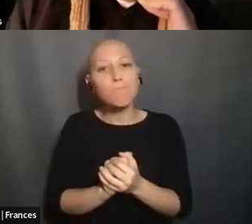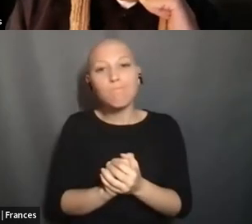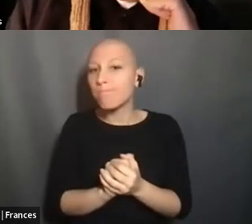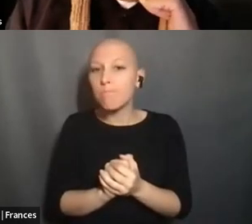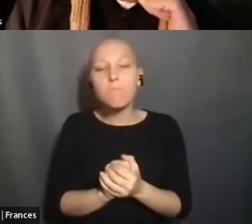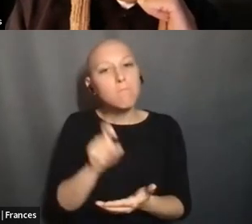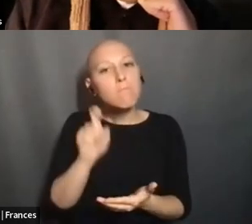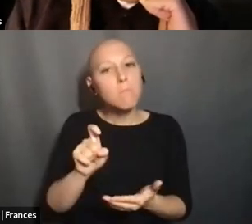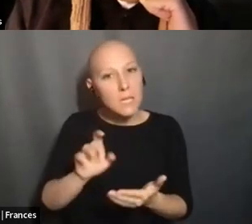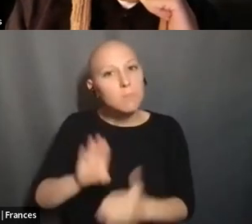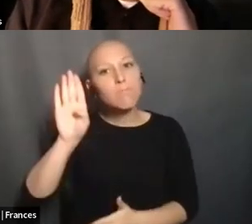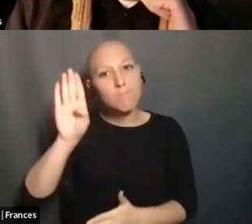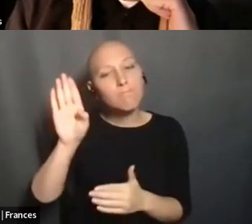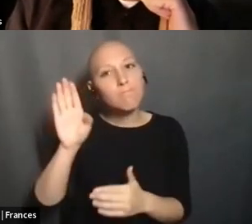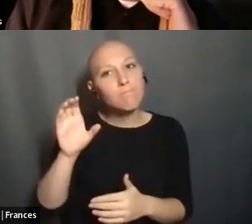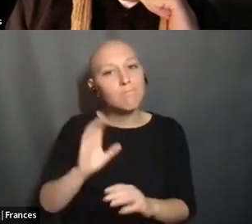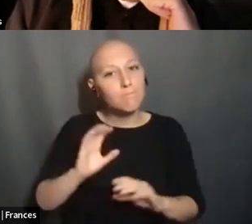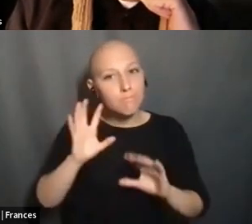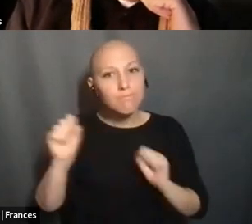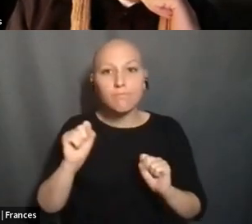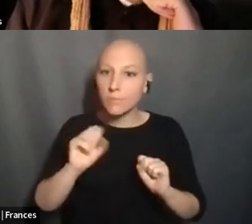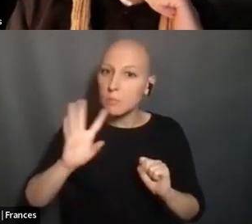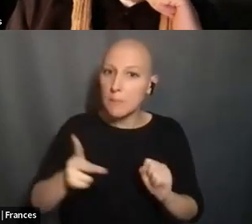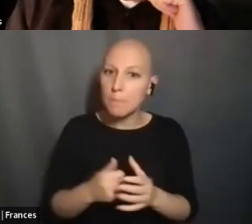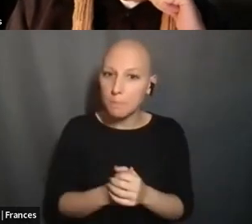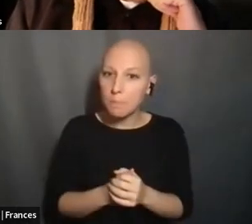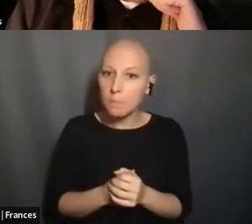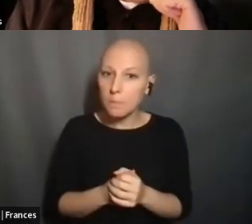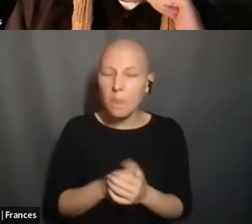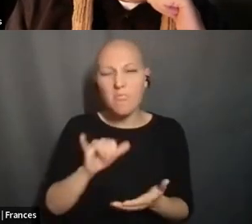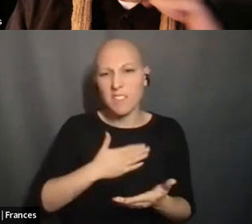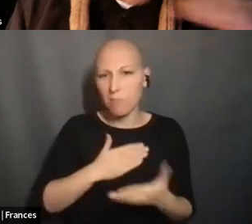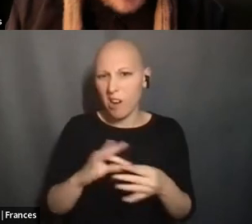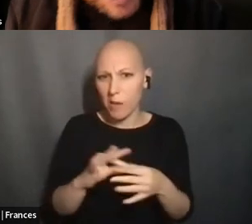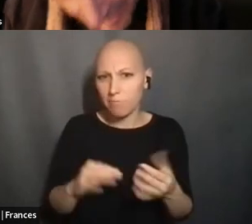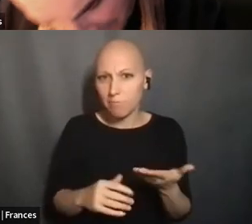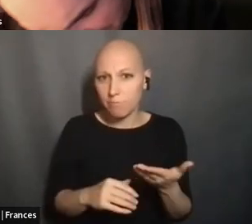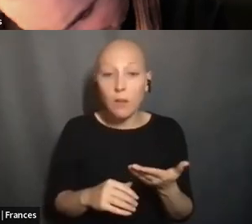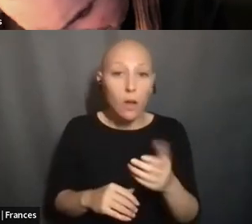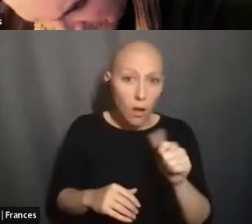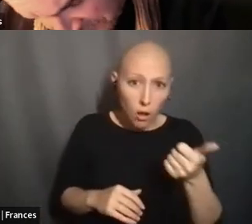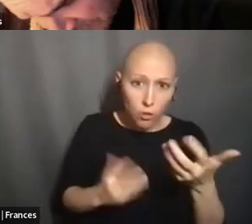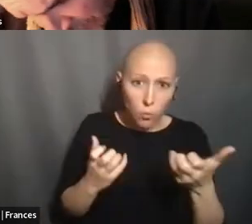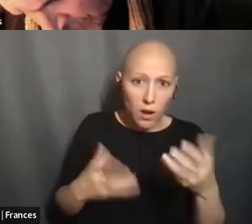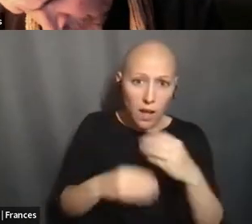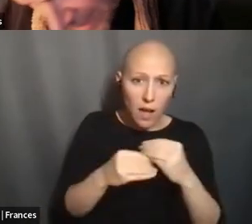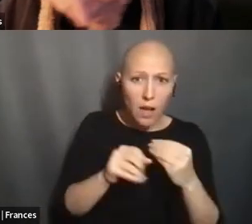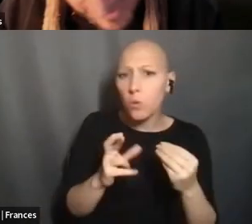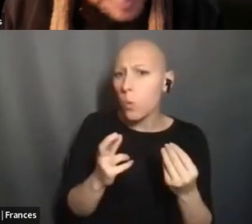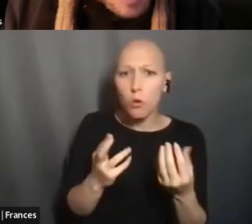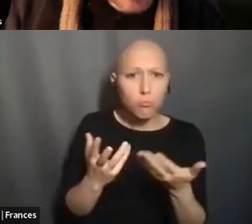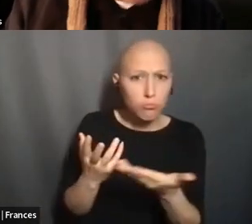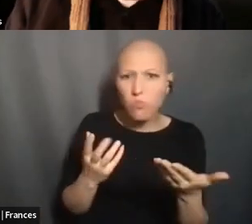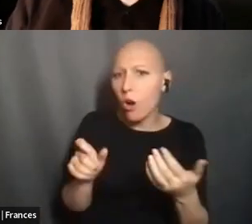THANK YOU. DOES ANYONE ELSE WANT TO COMMENT ON THAT OR SHOULD I MOVE ON TO ANOTHER QUESTION? I WOULD JUST BRIEFLY ADD THAT I THINK THAT THIS IS WHY